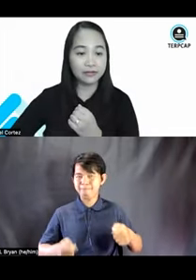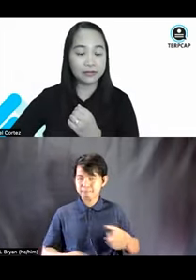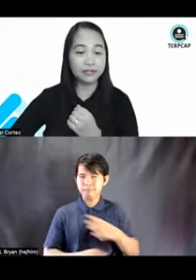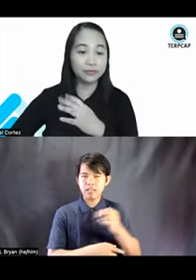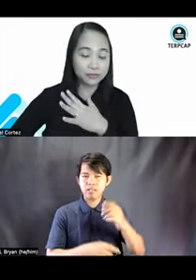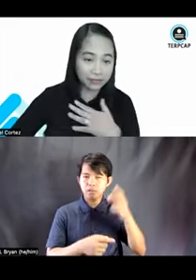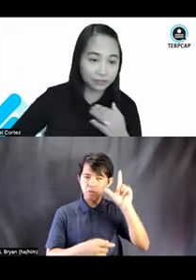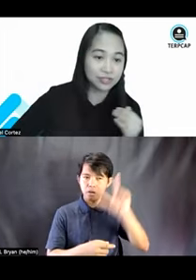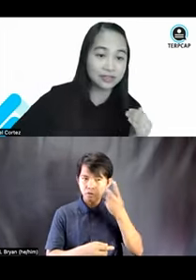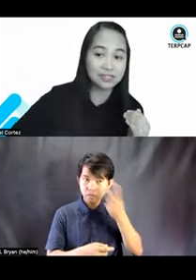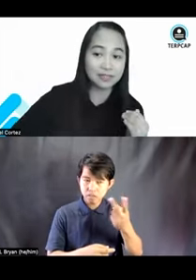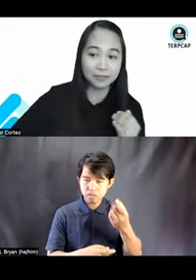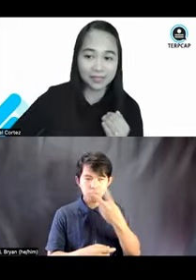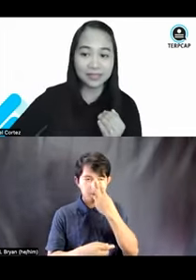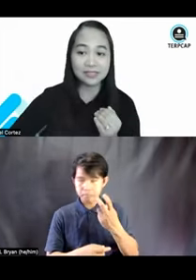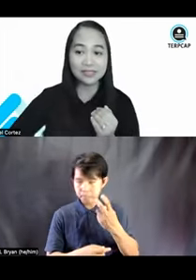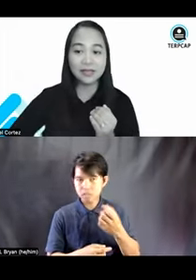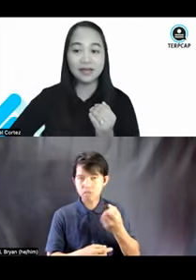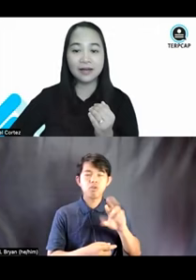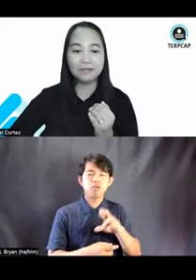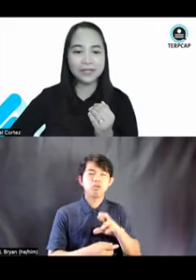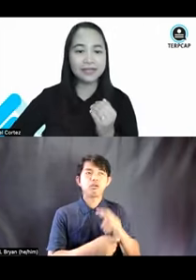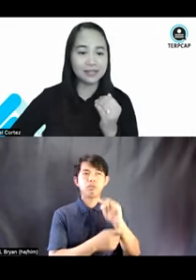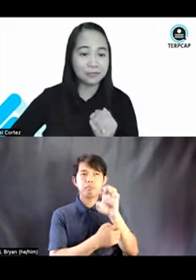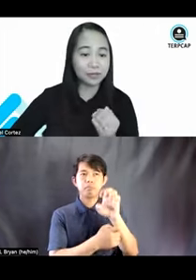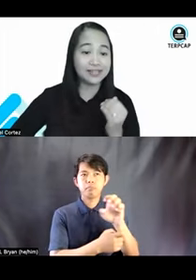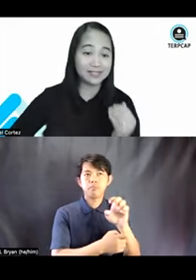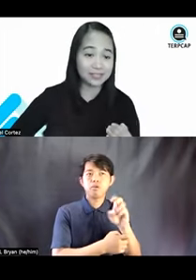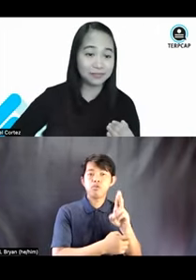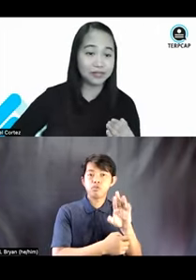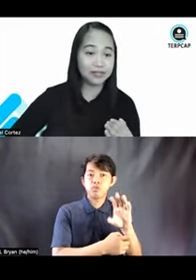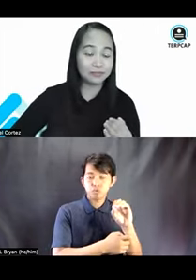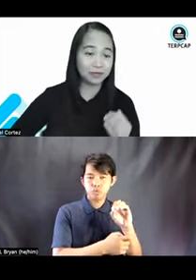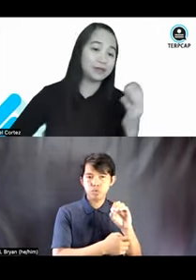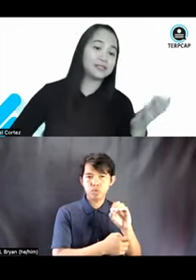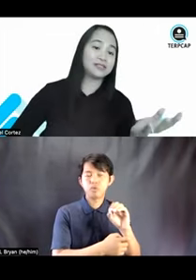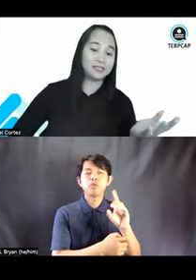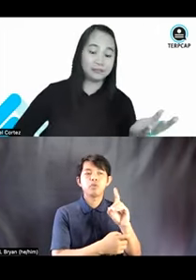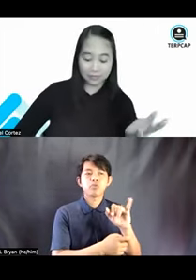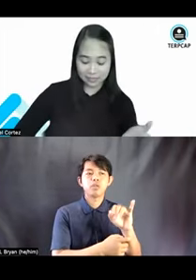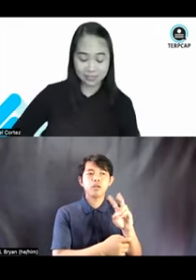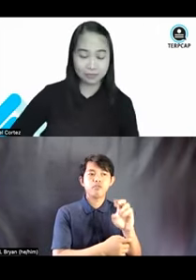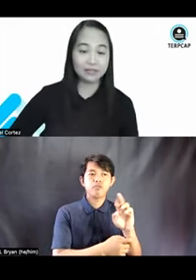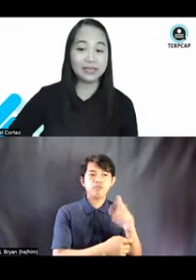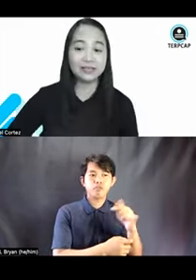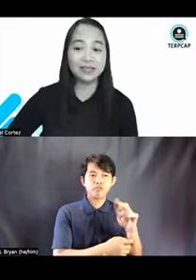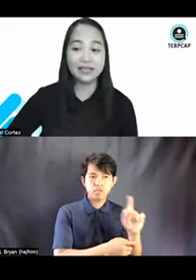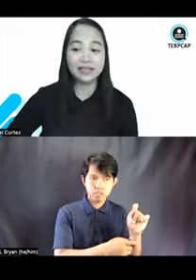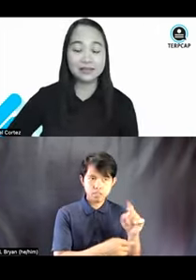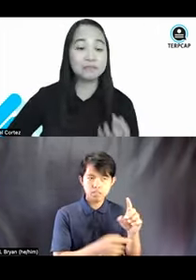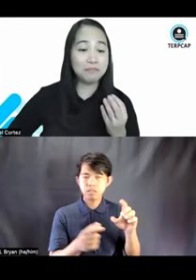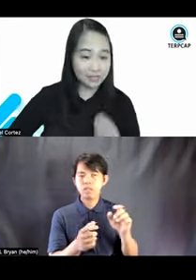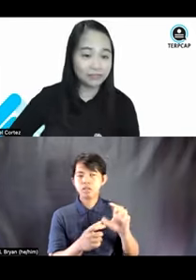who have neurodivergent disabilities. Being keyboard accessible, if your website is keyboard accessible, then